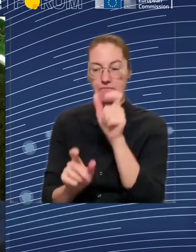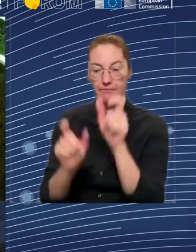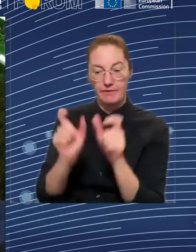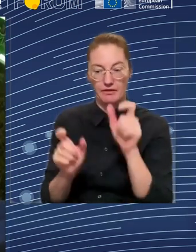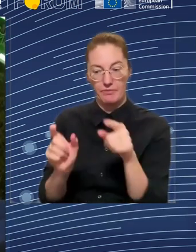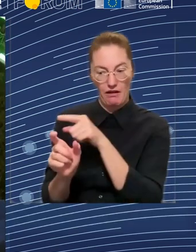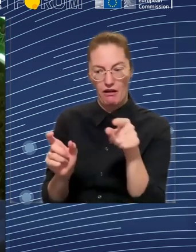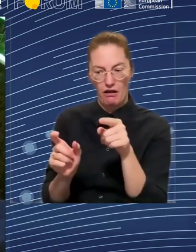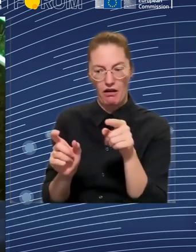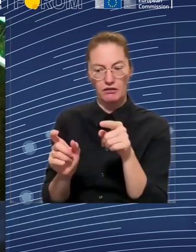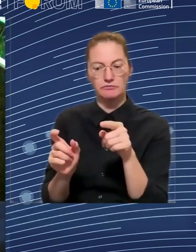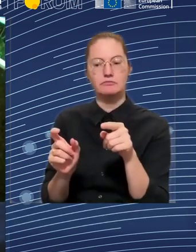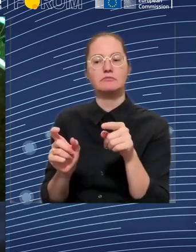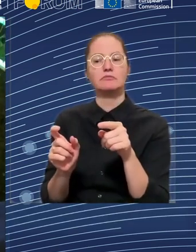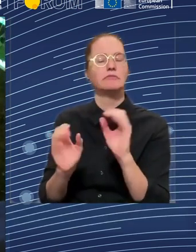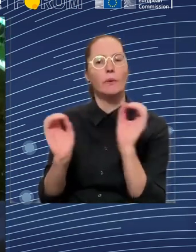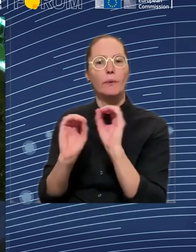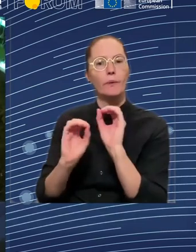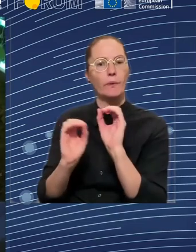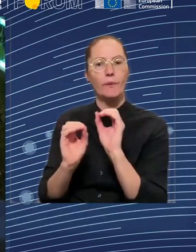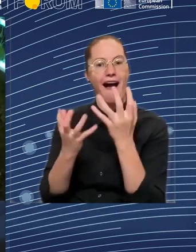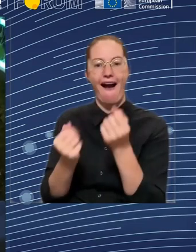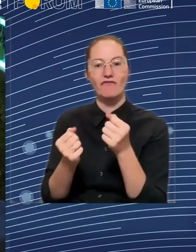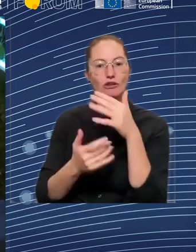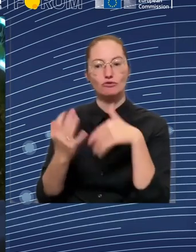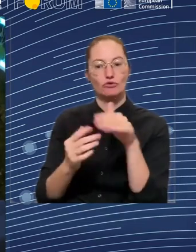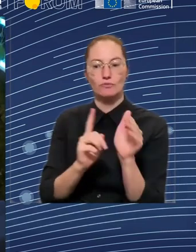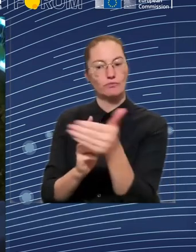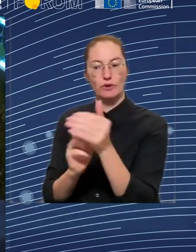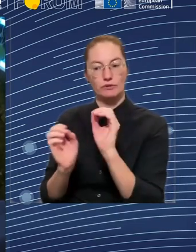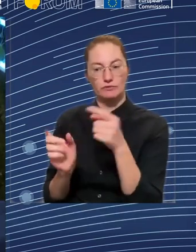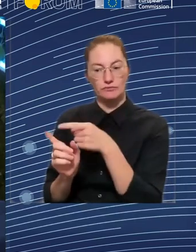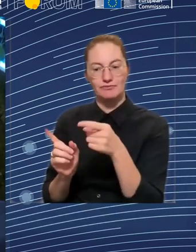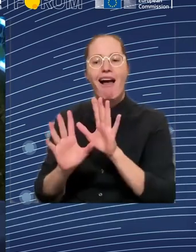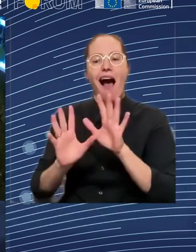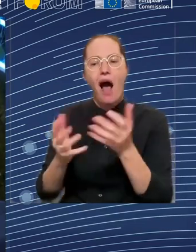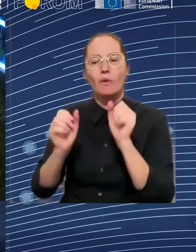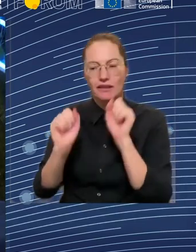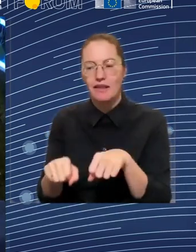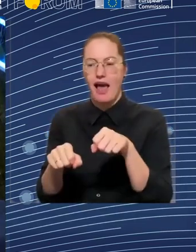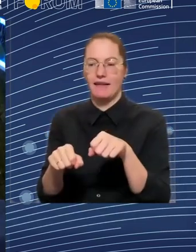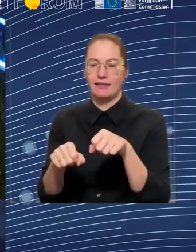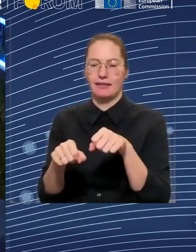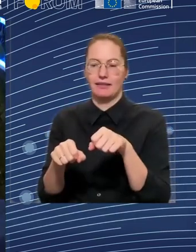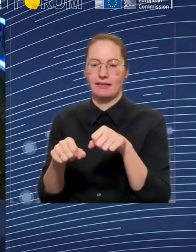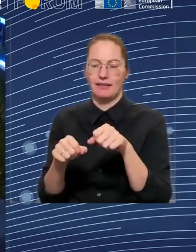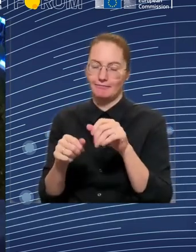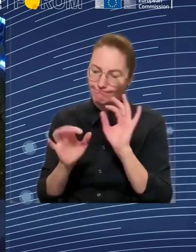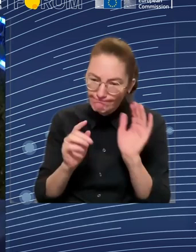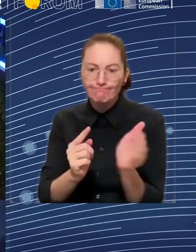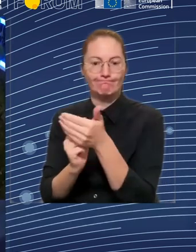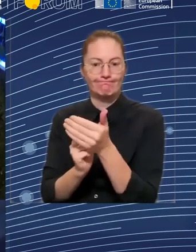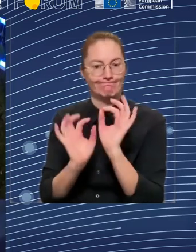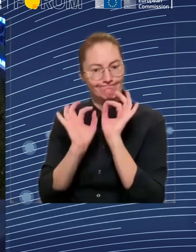that seem to be more flexible, but in a way that they lead to this kind of exclusion from social